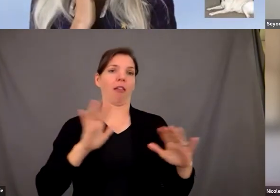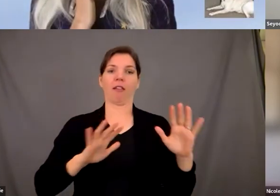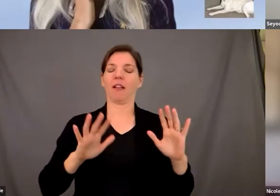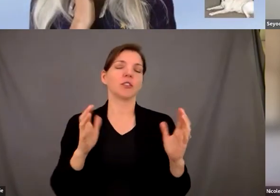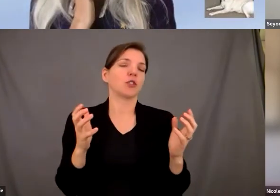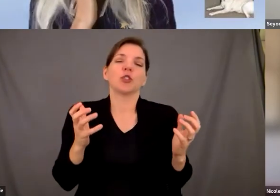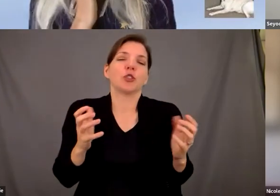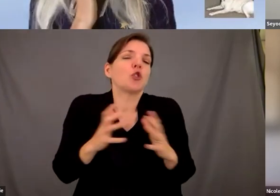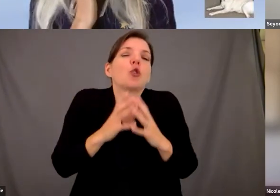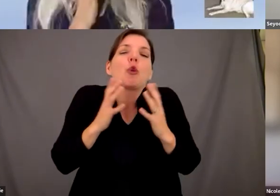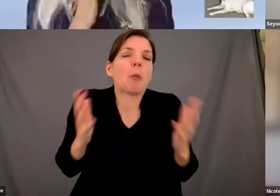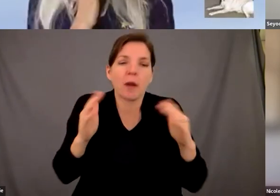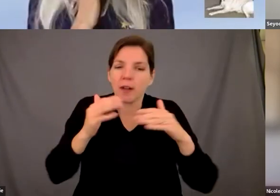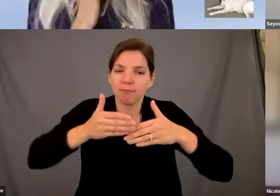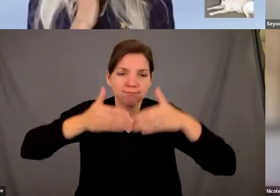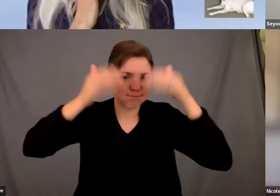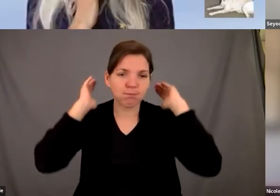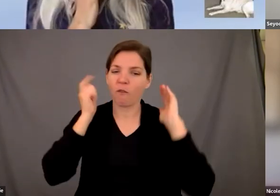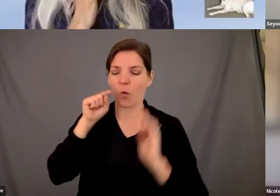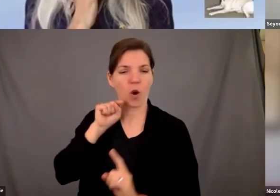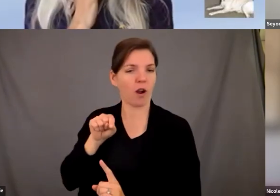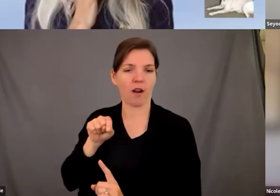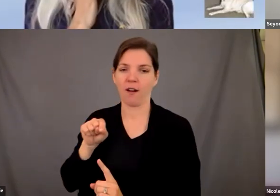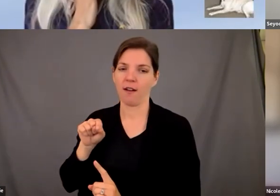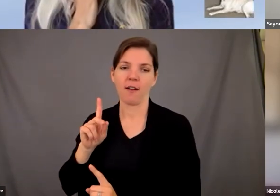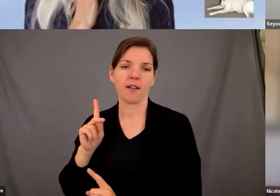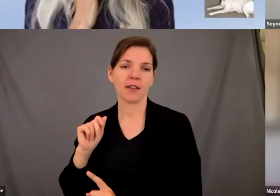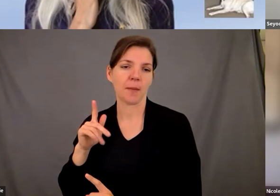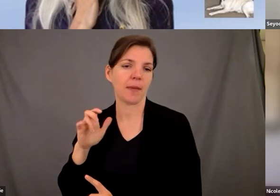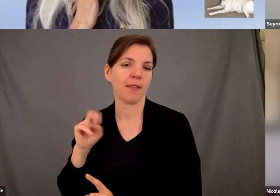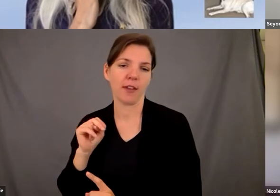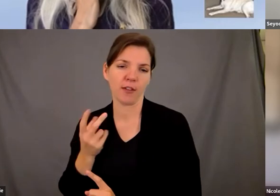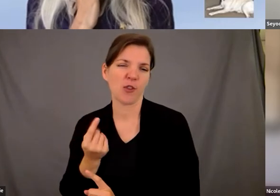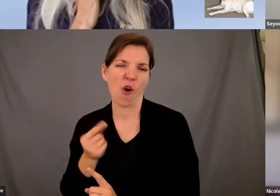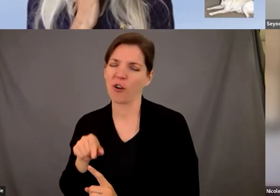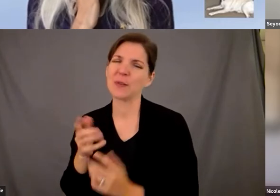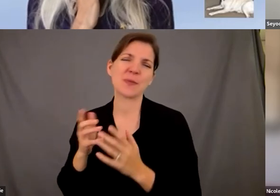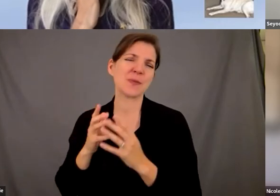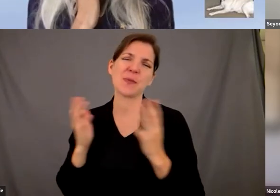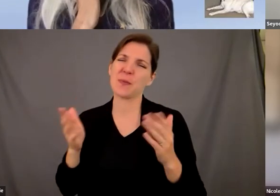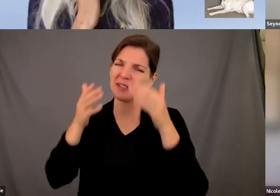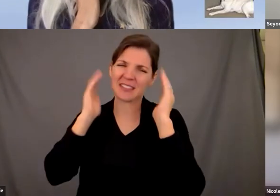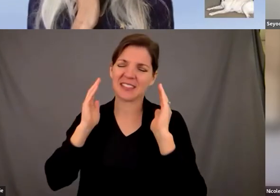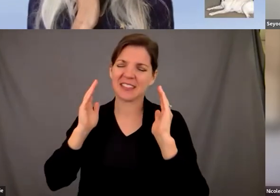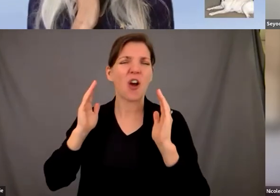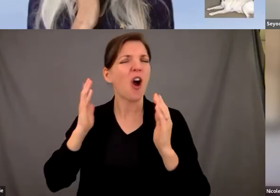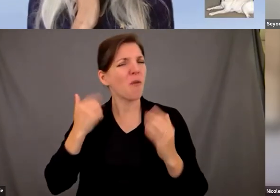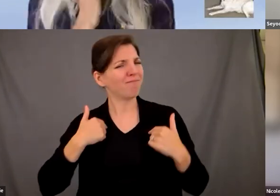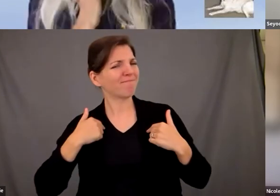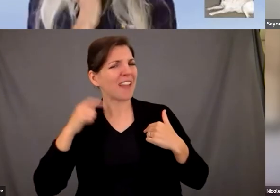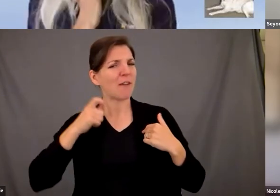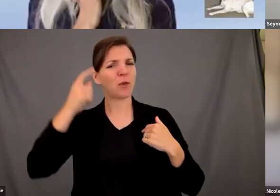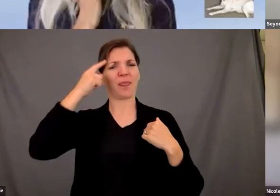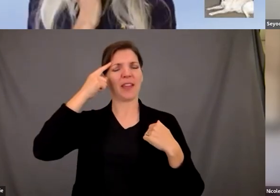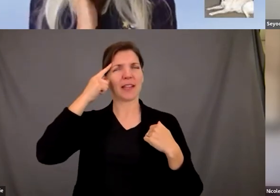itself too much for him to deal with so that's not something that as a handler we always consider like what air like what